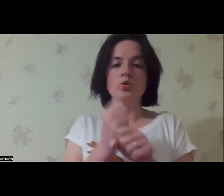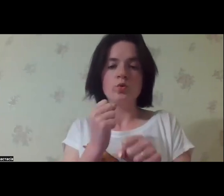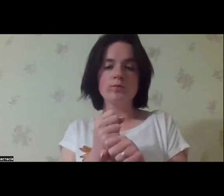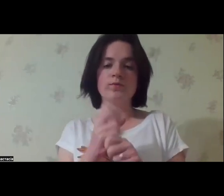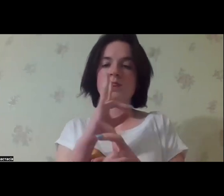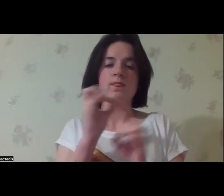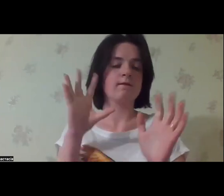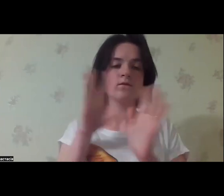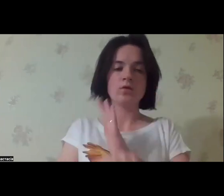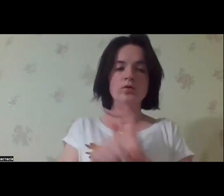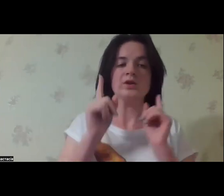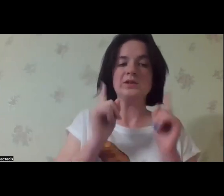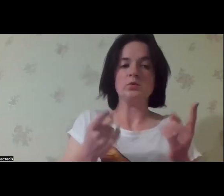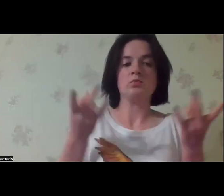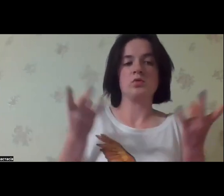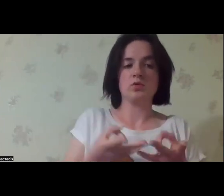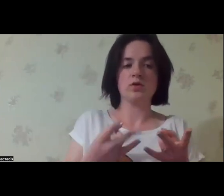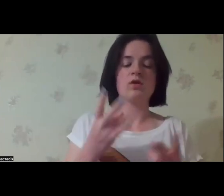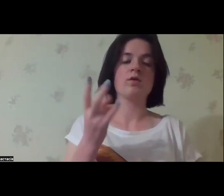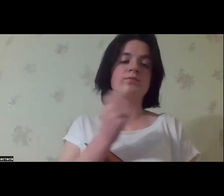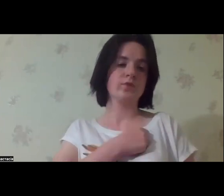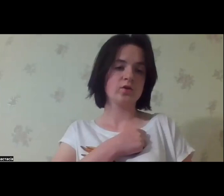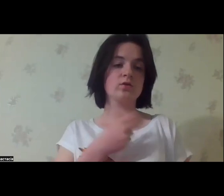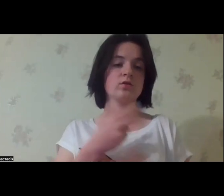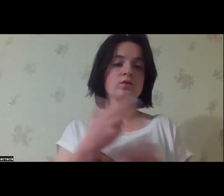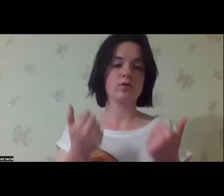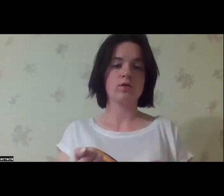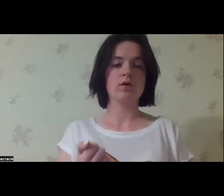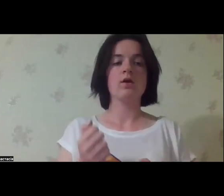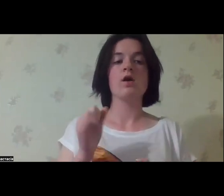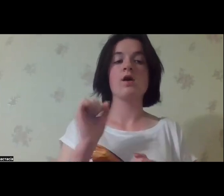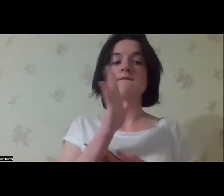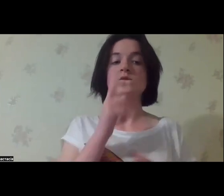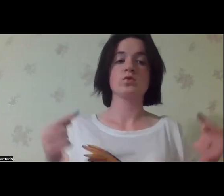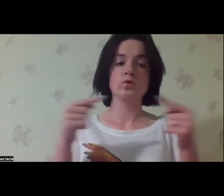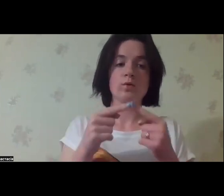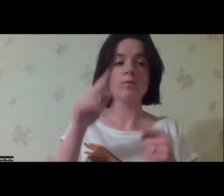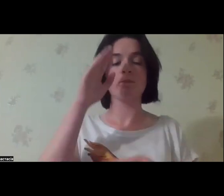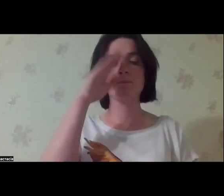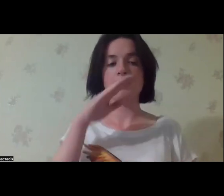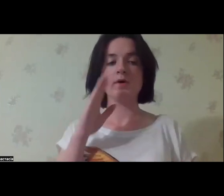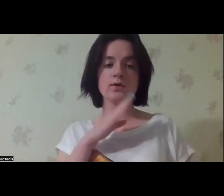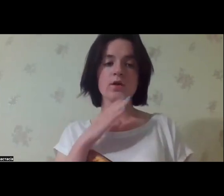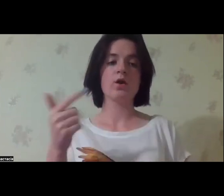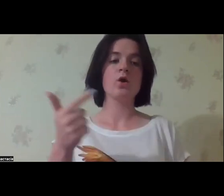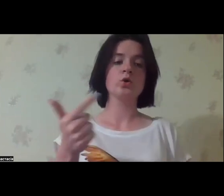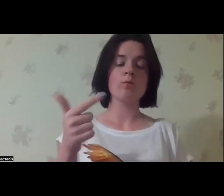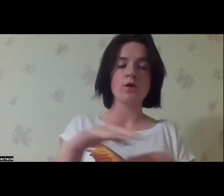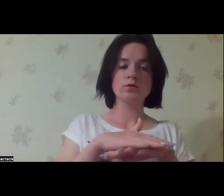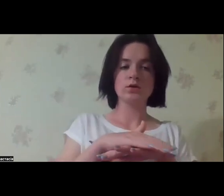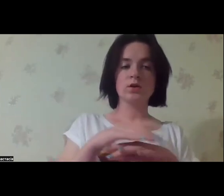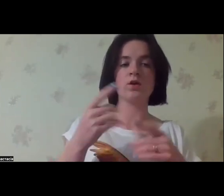only describe what is done, they don't take into account what the actual needs are, unfortunately. But at the same time, the